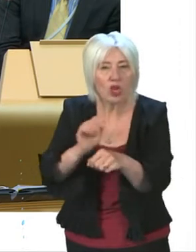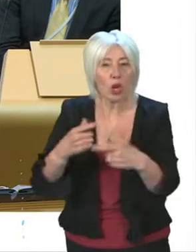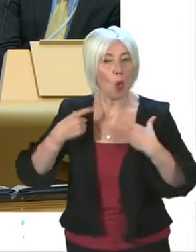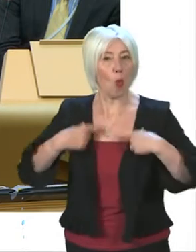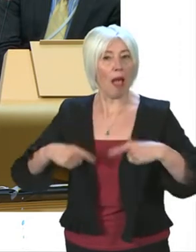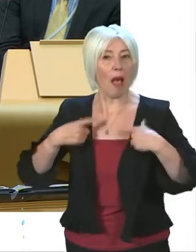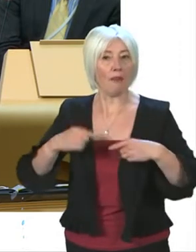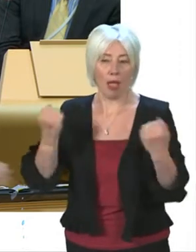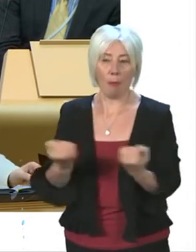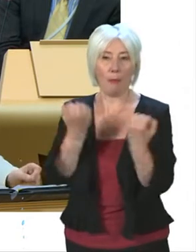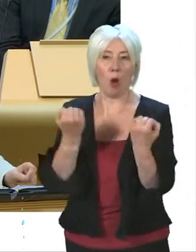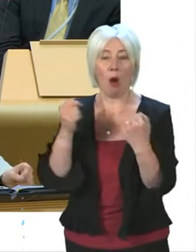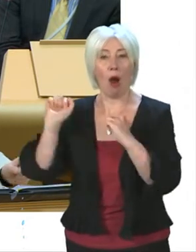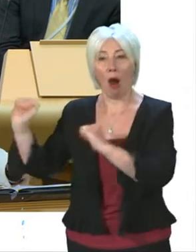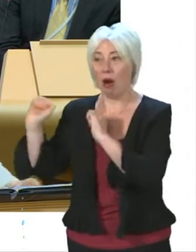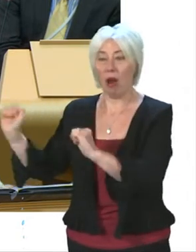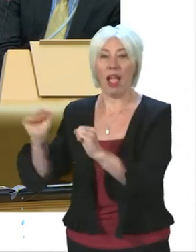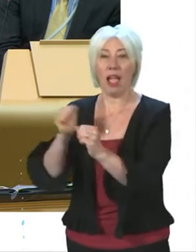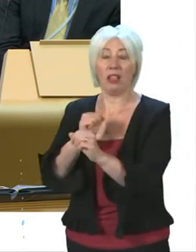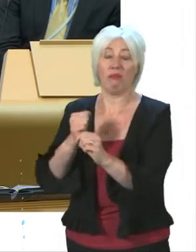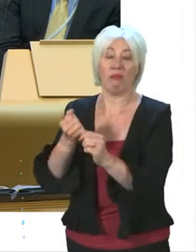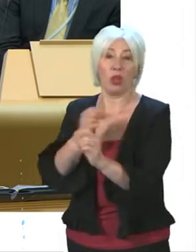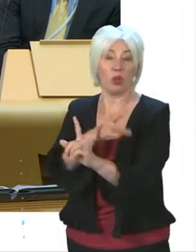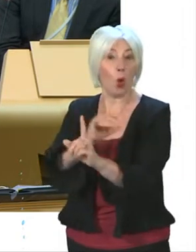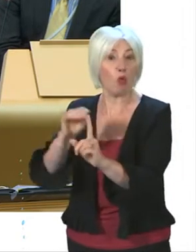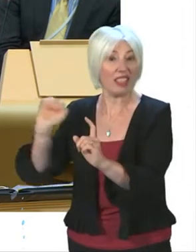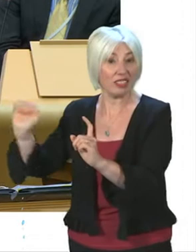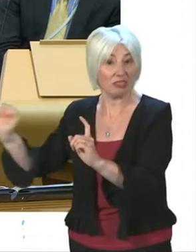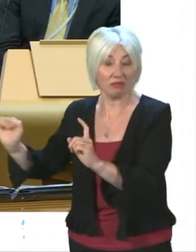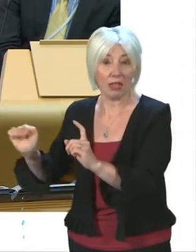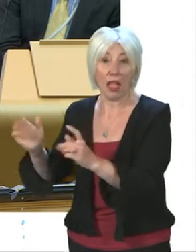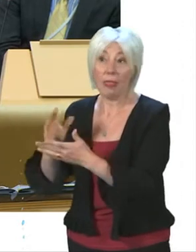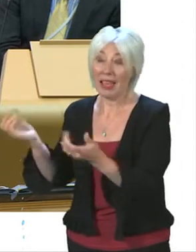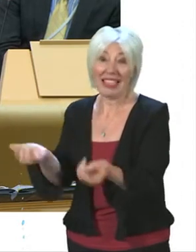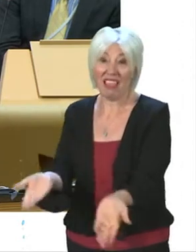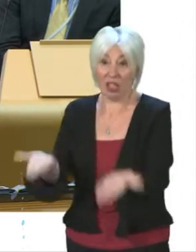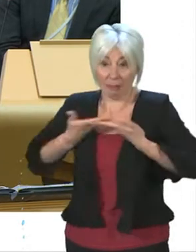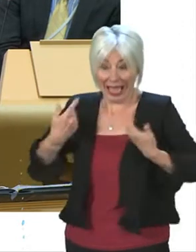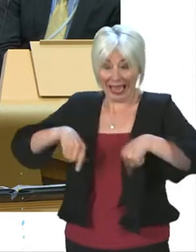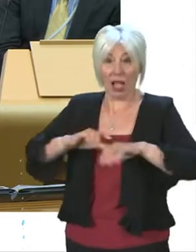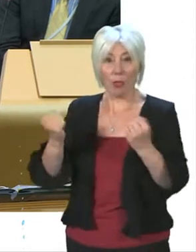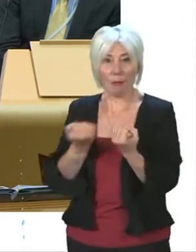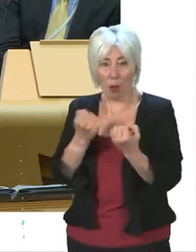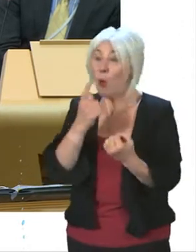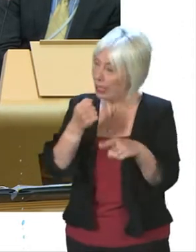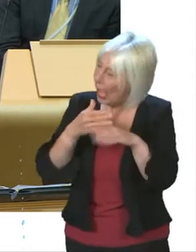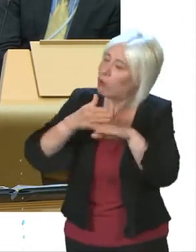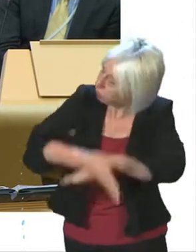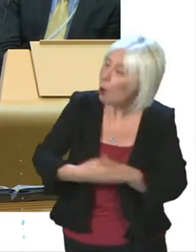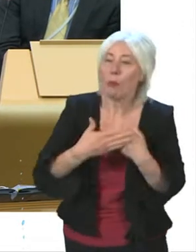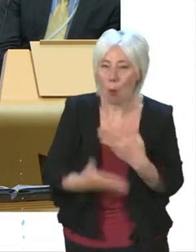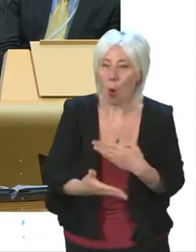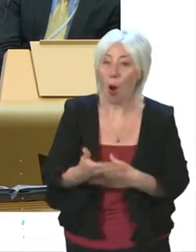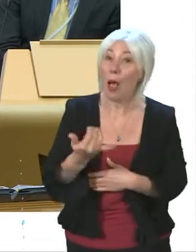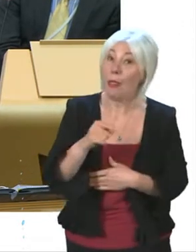powers lie in the hands of Tory Prime Ministers and Chancellors, instead get them into the hands of this Parliament, then we could do more and he might, just might,